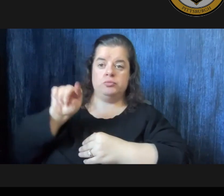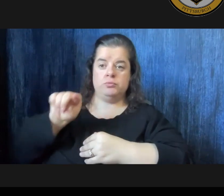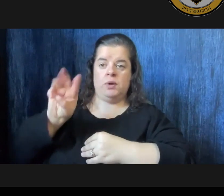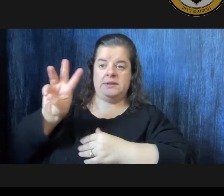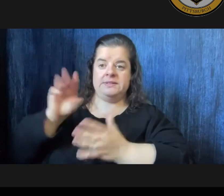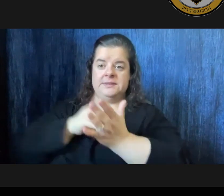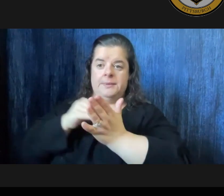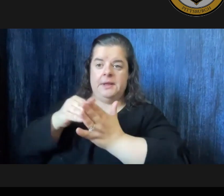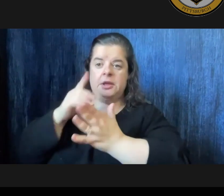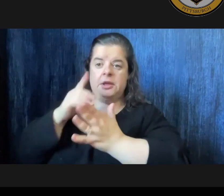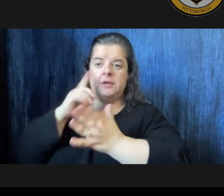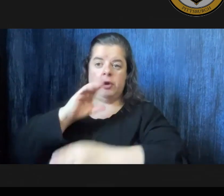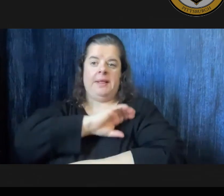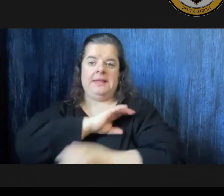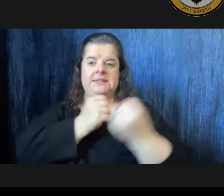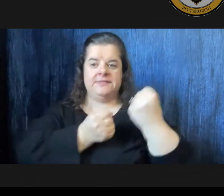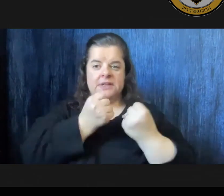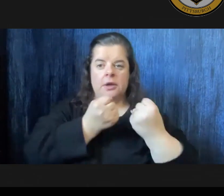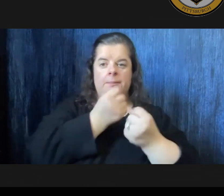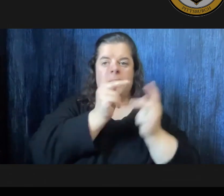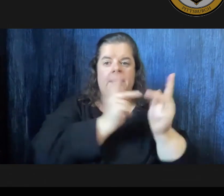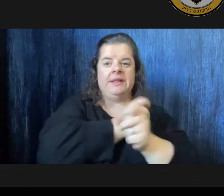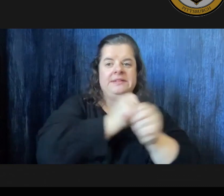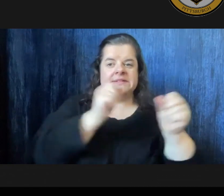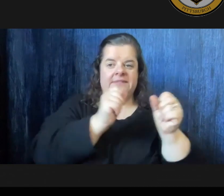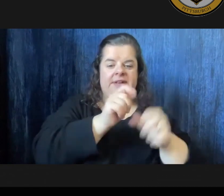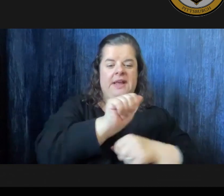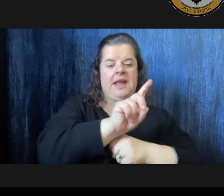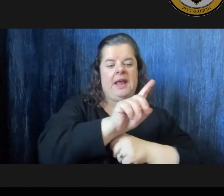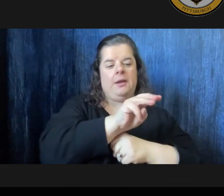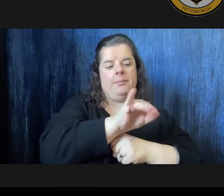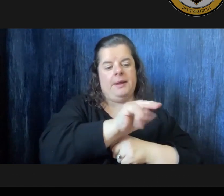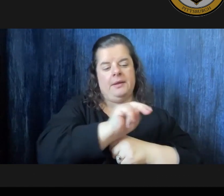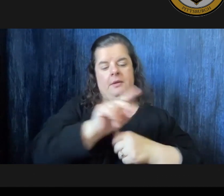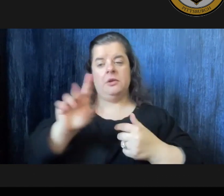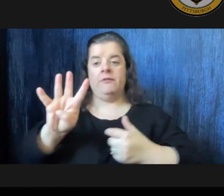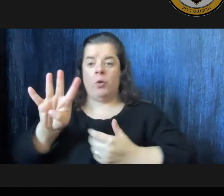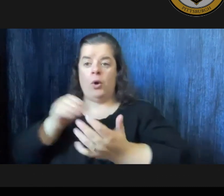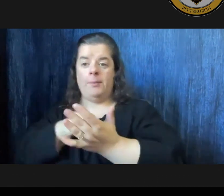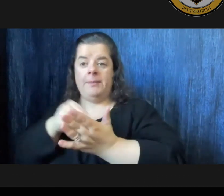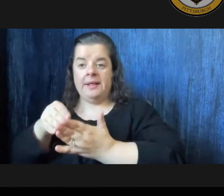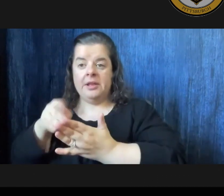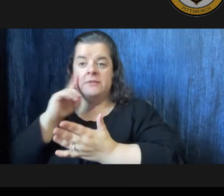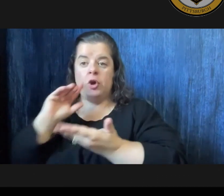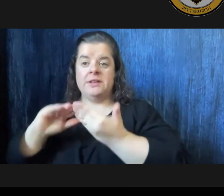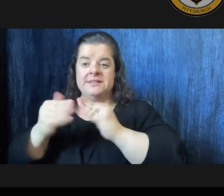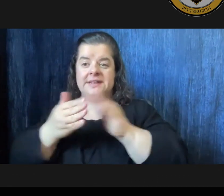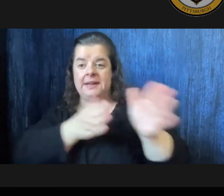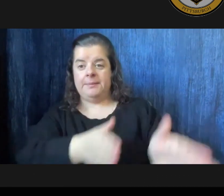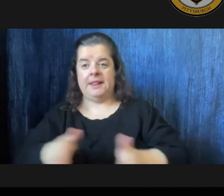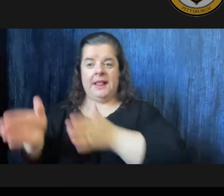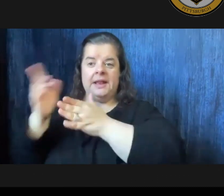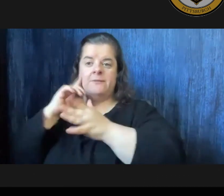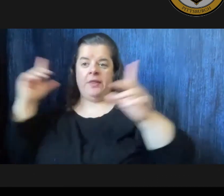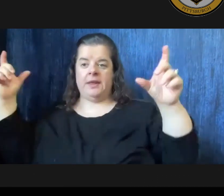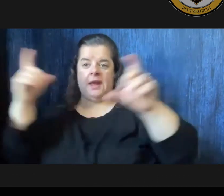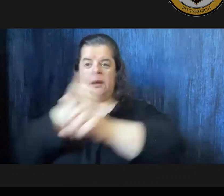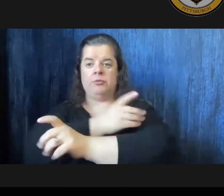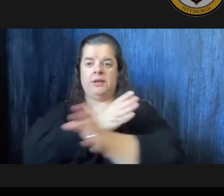dollars for police vehicles and public safety admin an additional four million dollars in city planning for the comprehensive plan